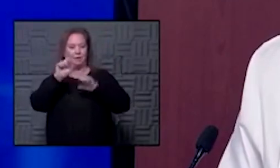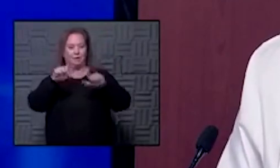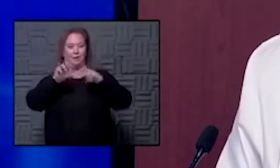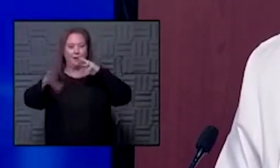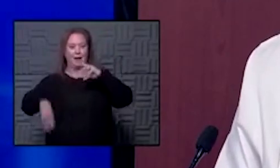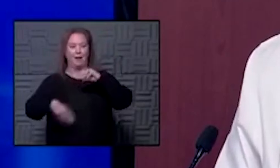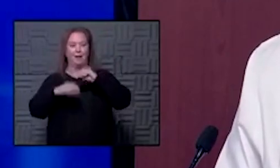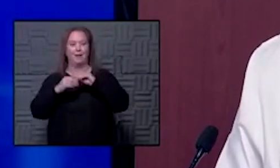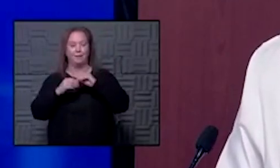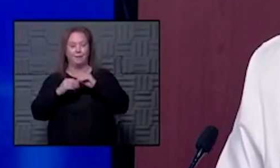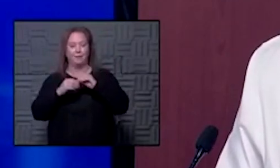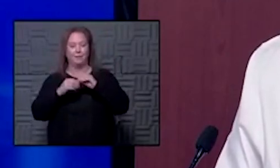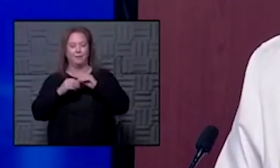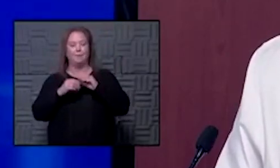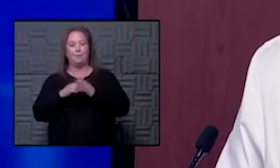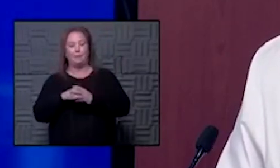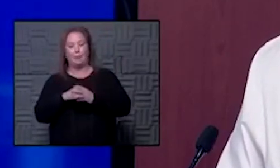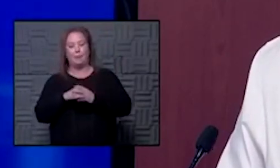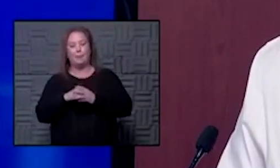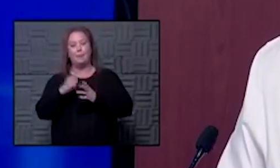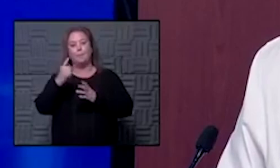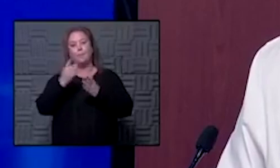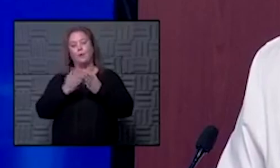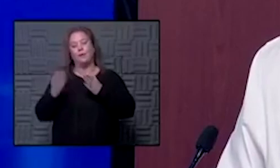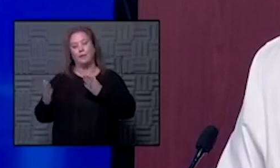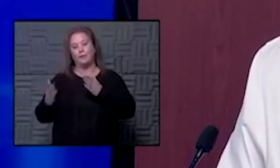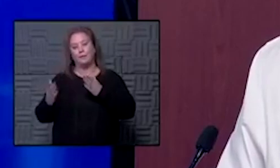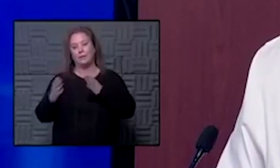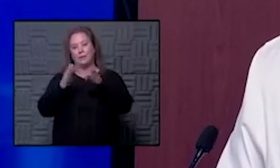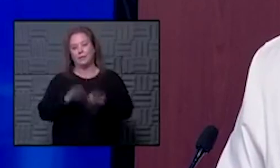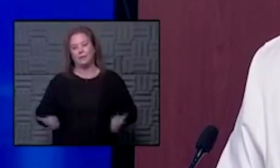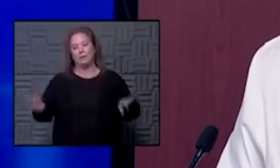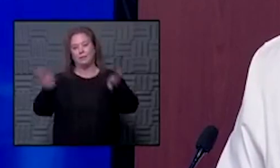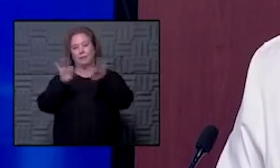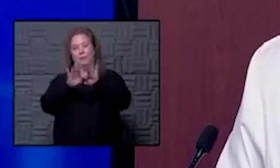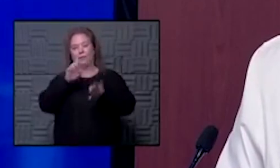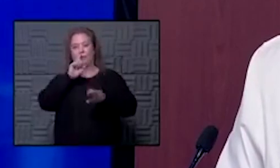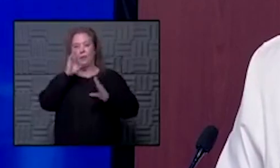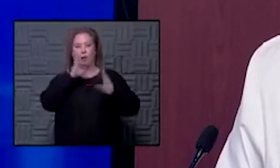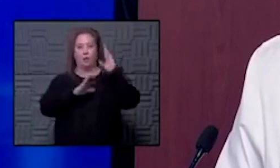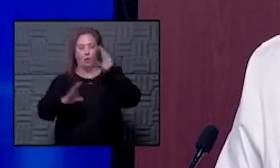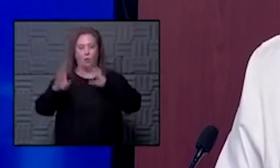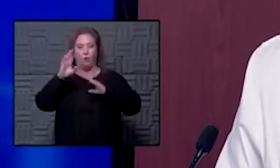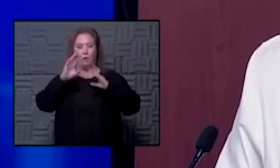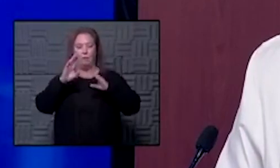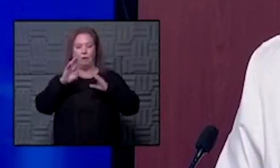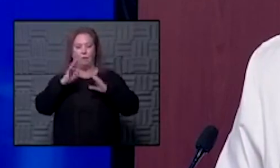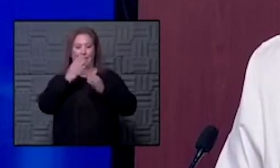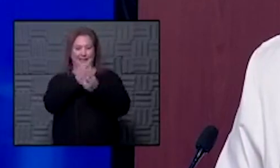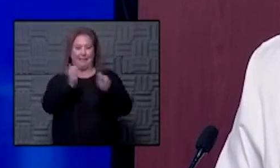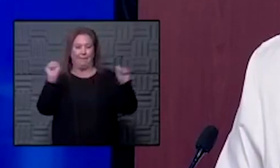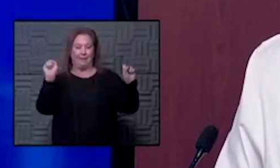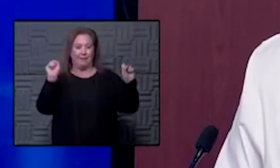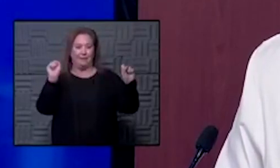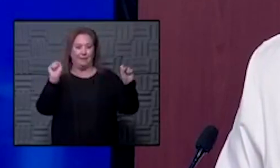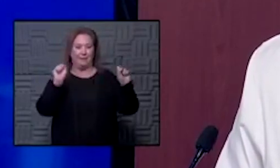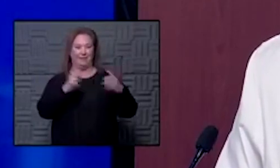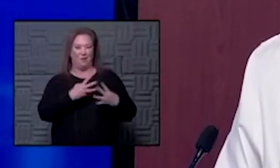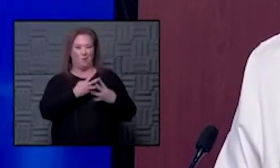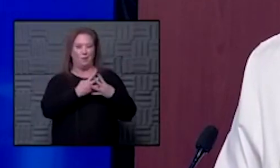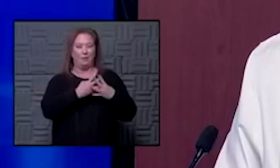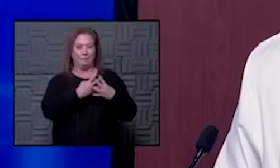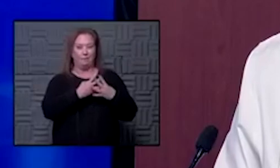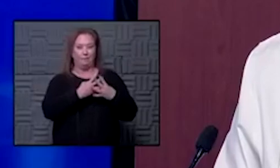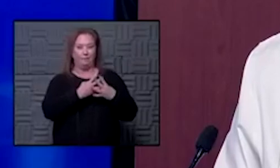probably some some things to add one of the things i think that's important is if you're really worried about doing what's absolutely safest then quarantine